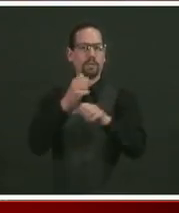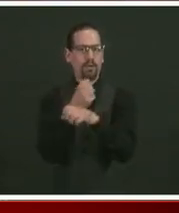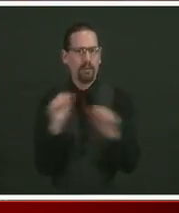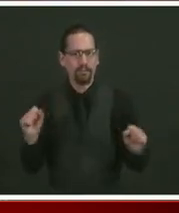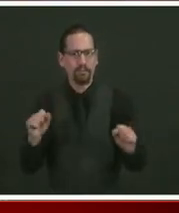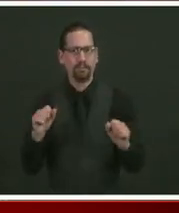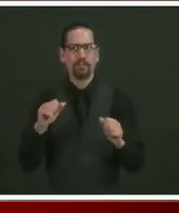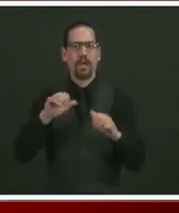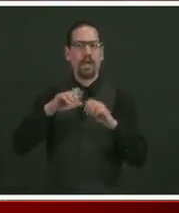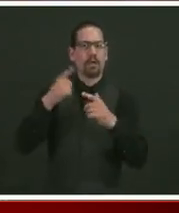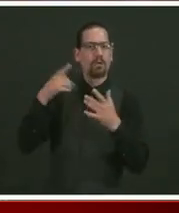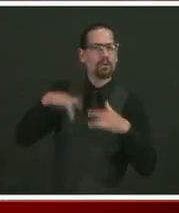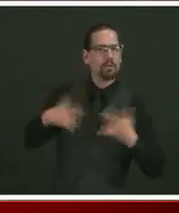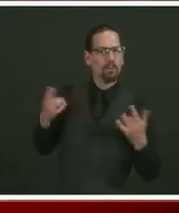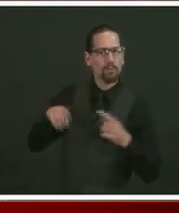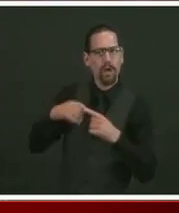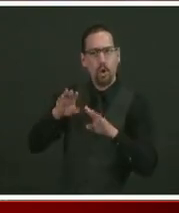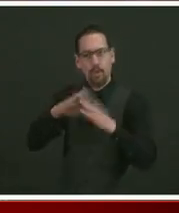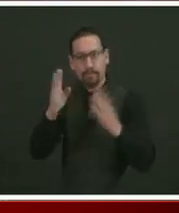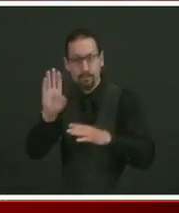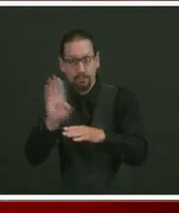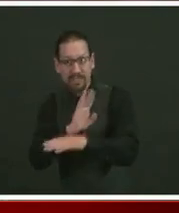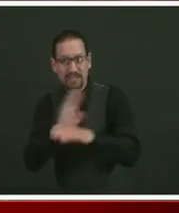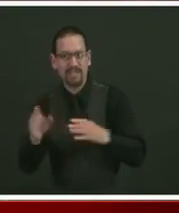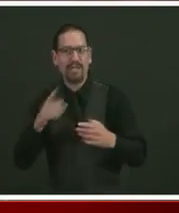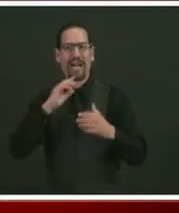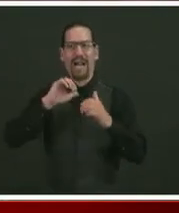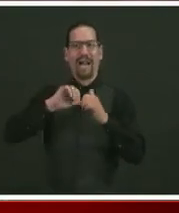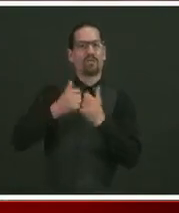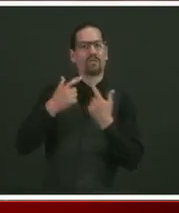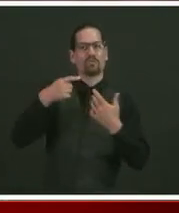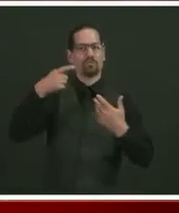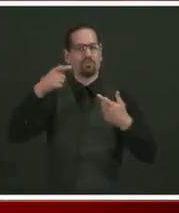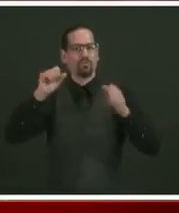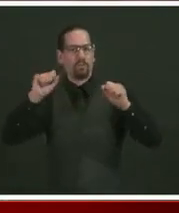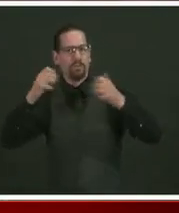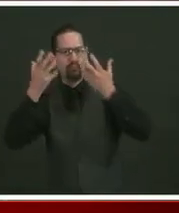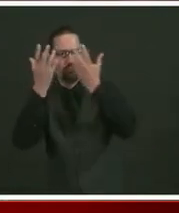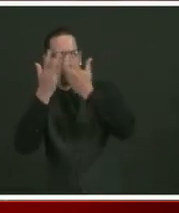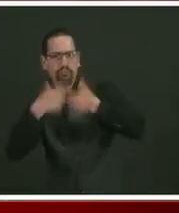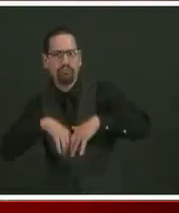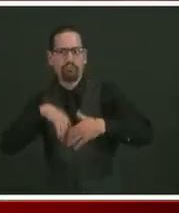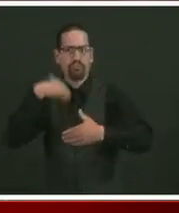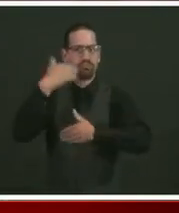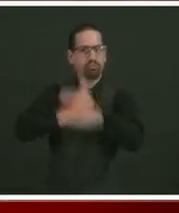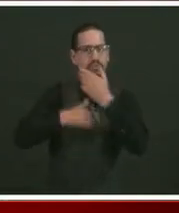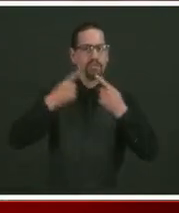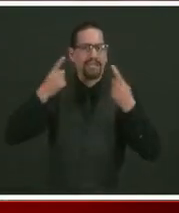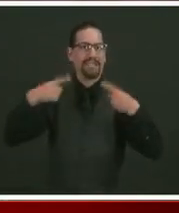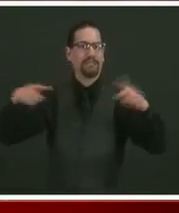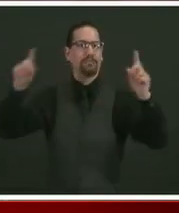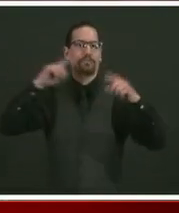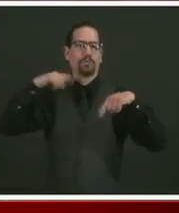how you can be successful through phase two as we continue to live with the coronavirus in Rhode Island.